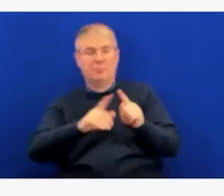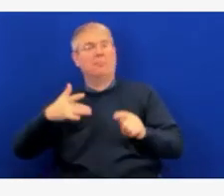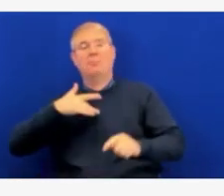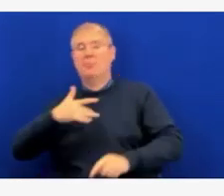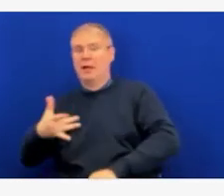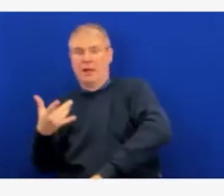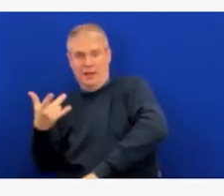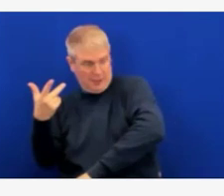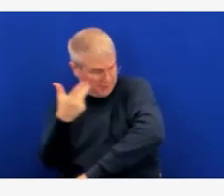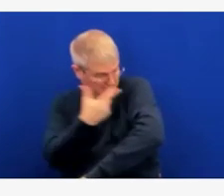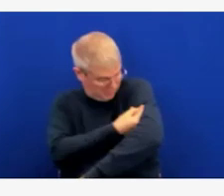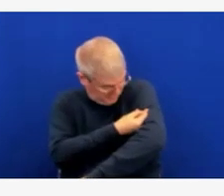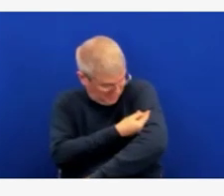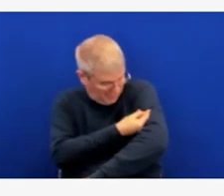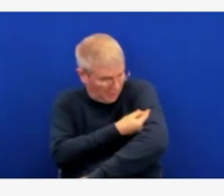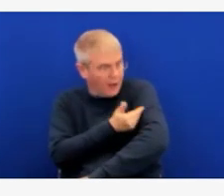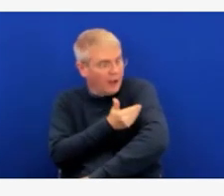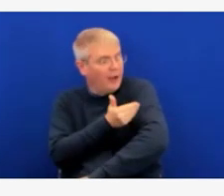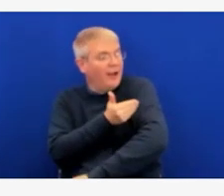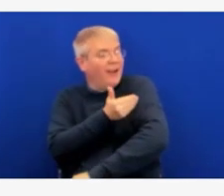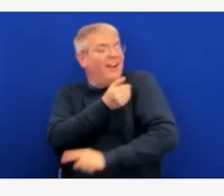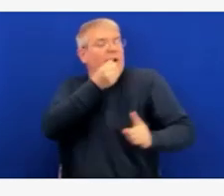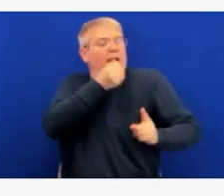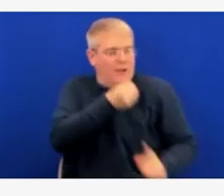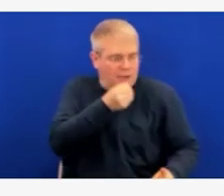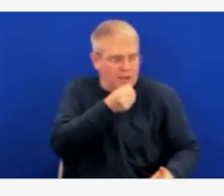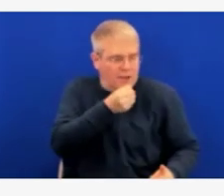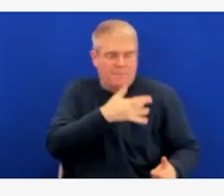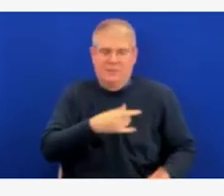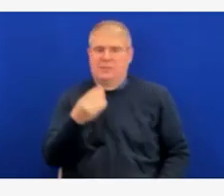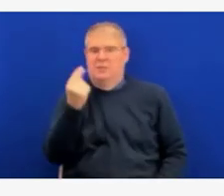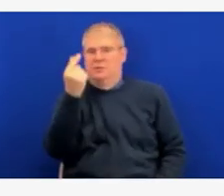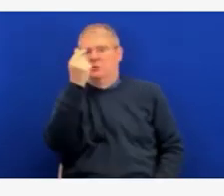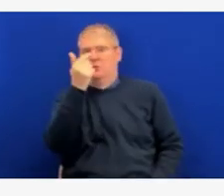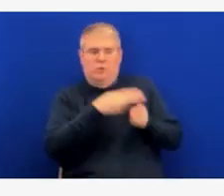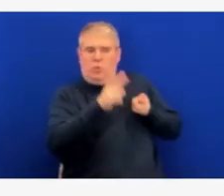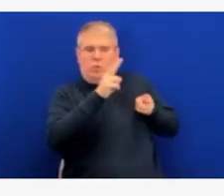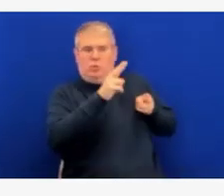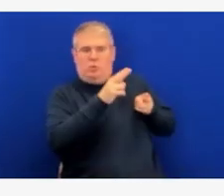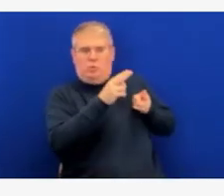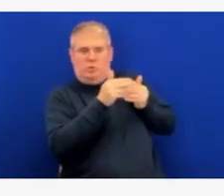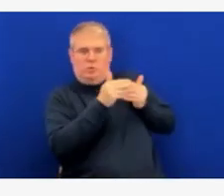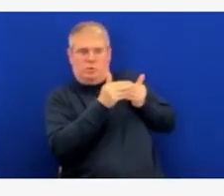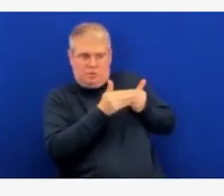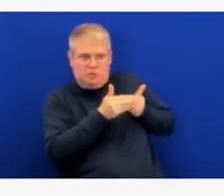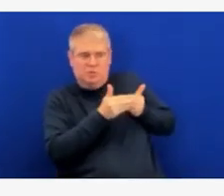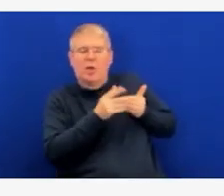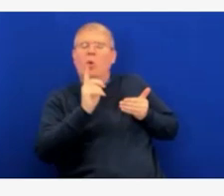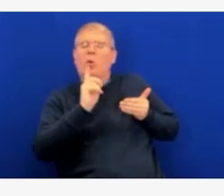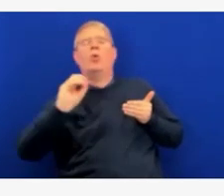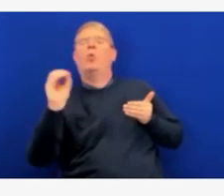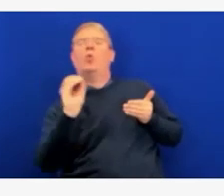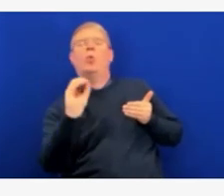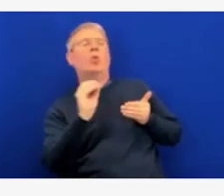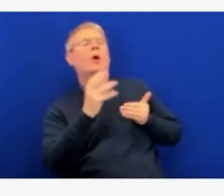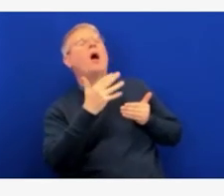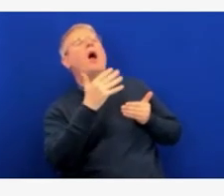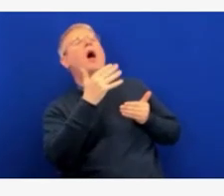My understanding, Dr. Hahn may be able to answer this better, but that it did take a longer time because of some of the